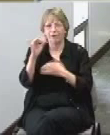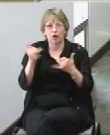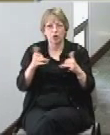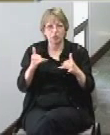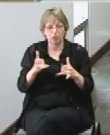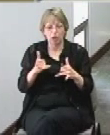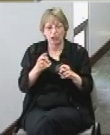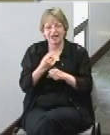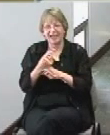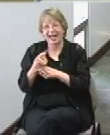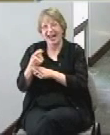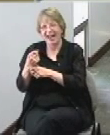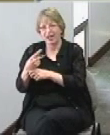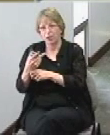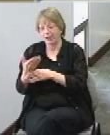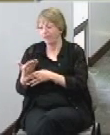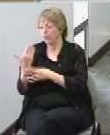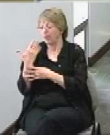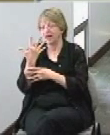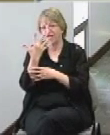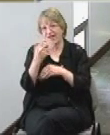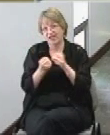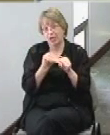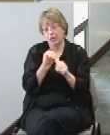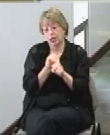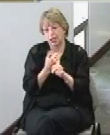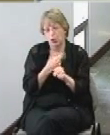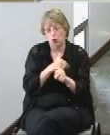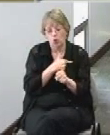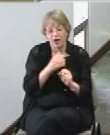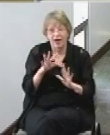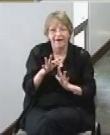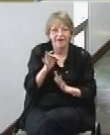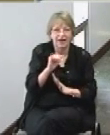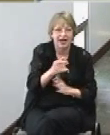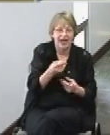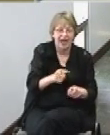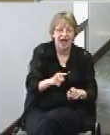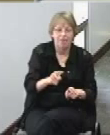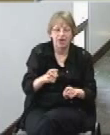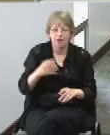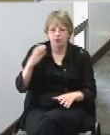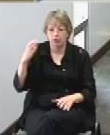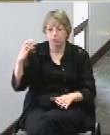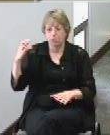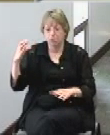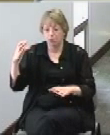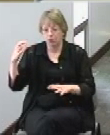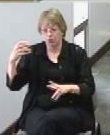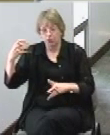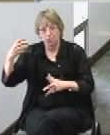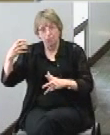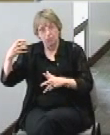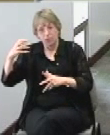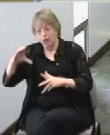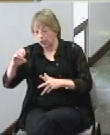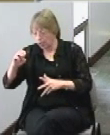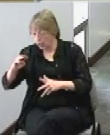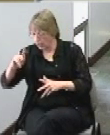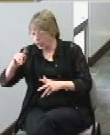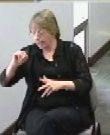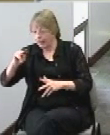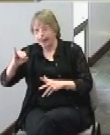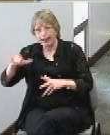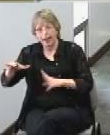year for the past five years we have found that once employers can take their employees